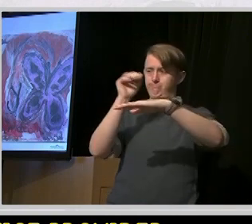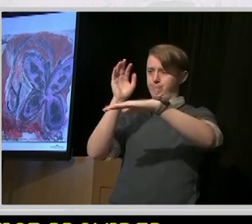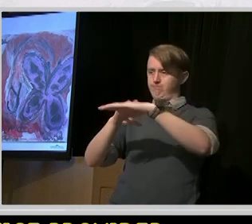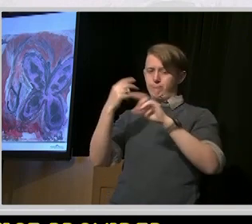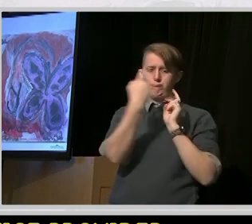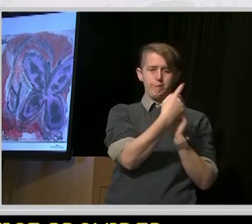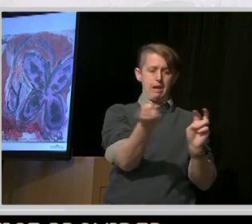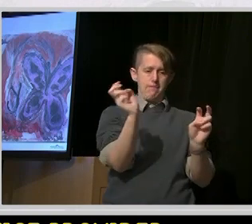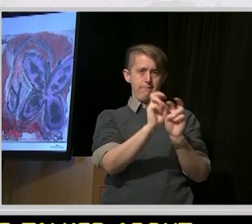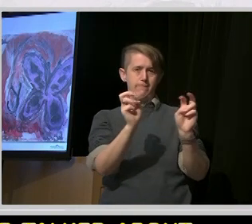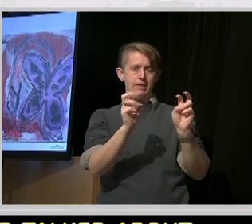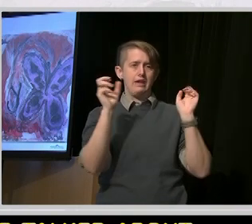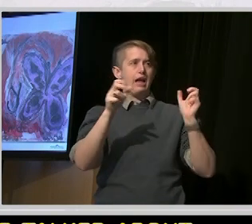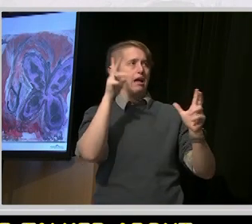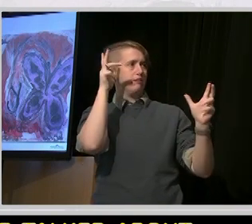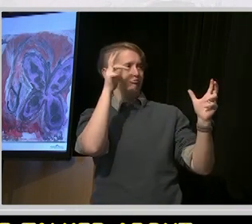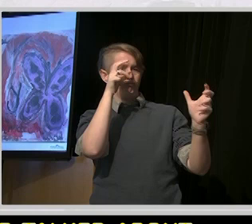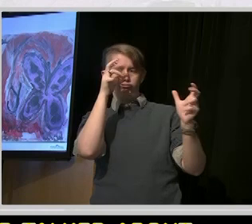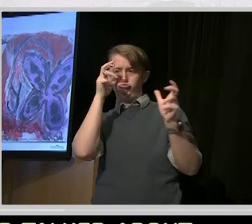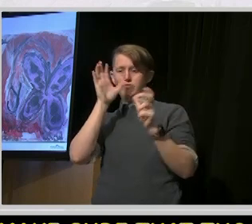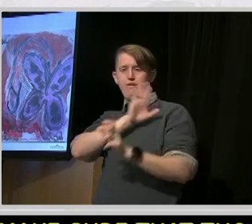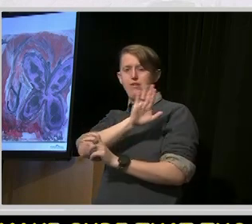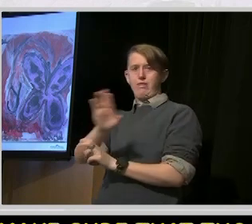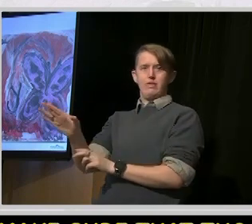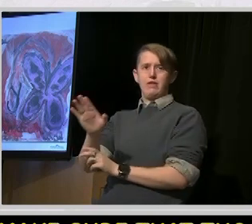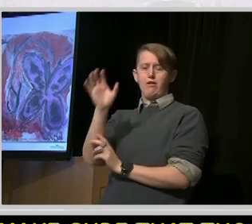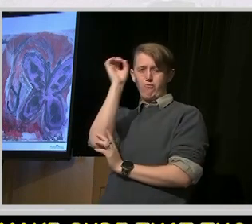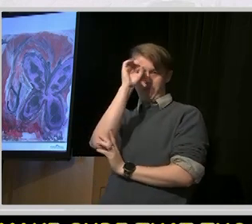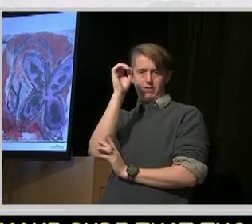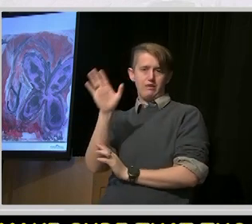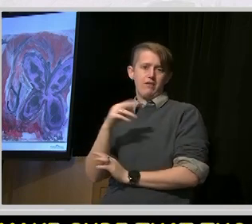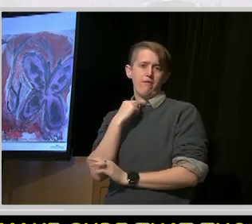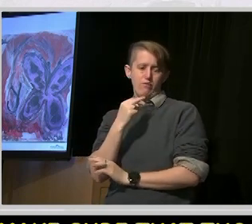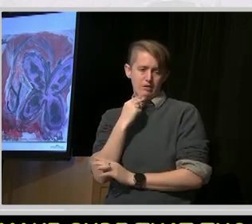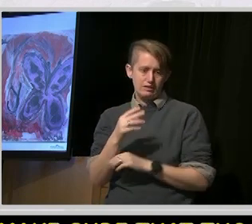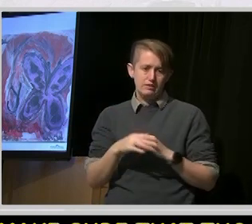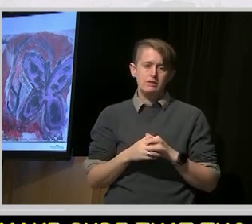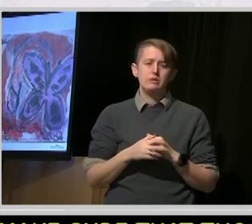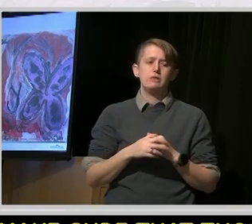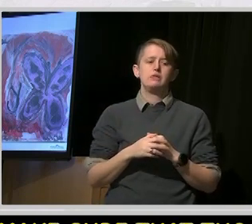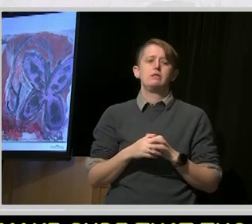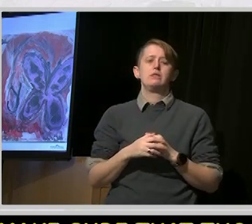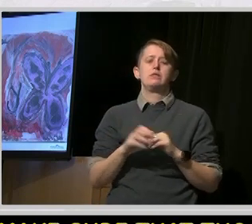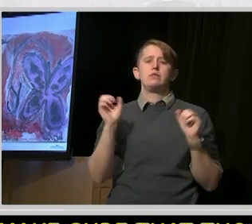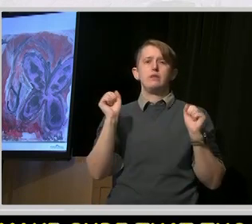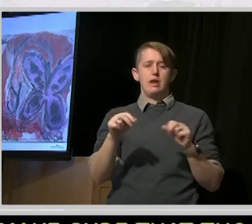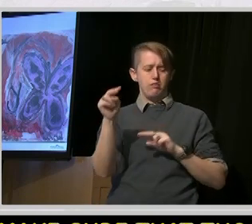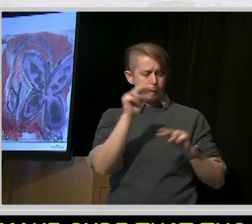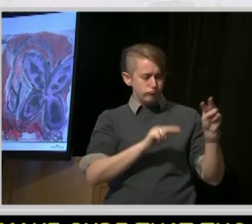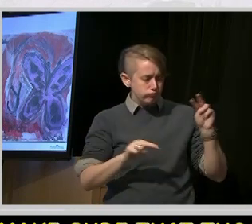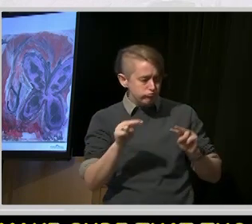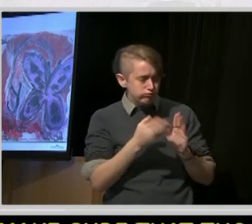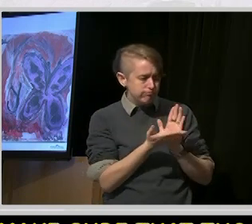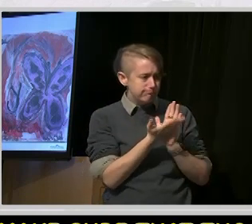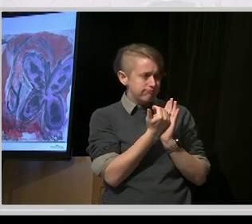the advisory and things coming out of that region, the closure plans, advise the professional staff and the DSP staff